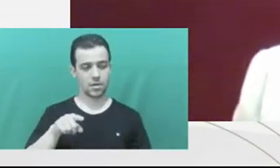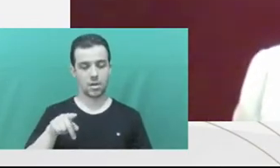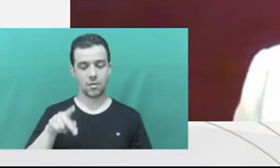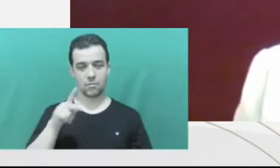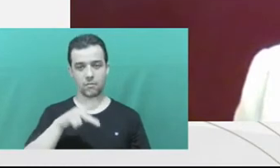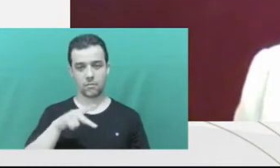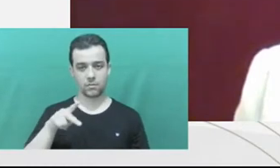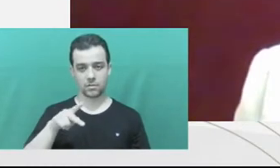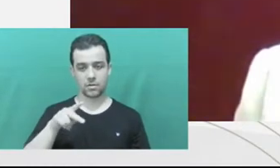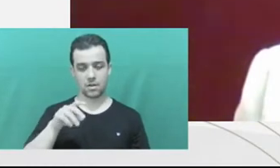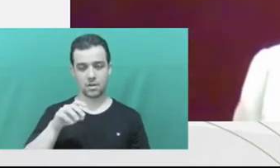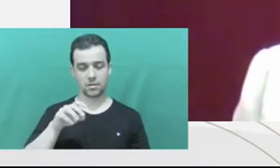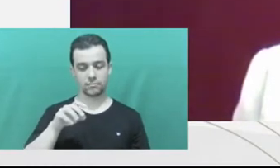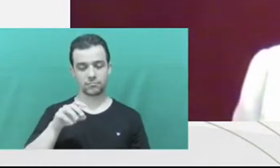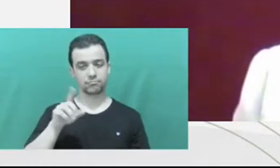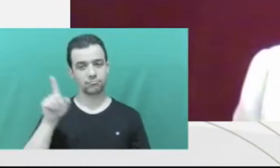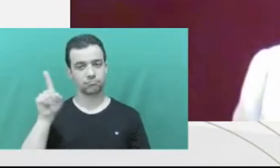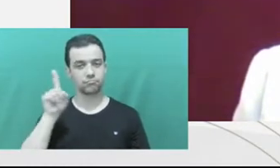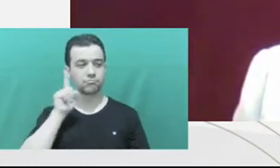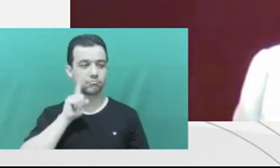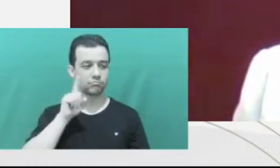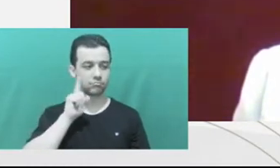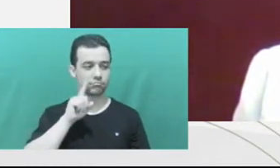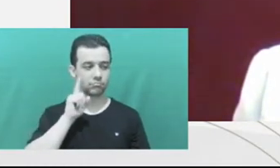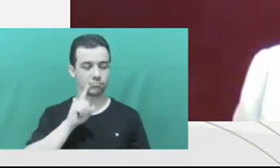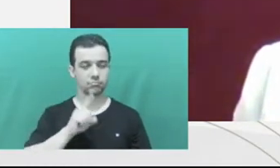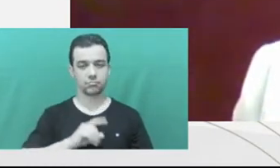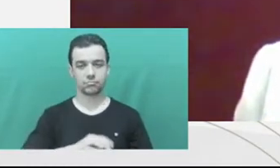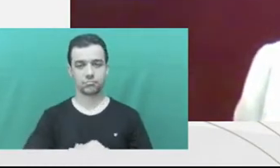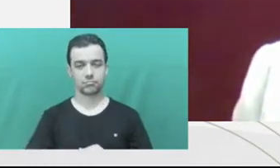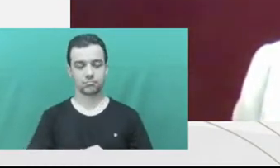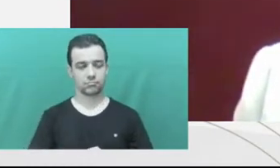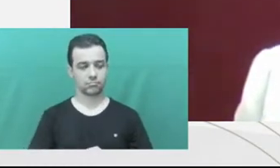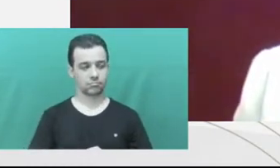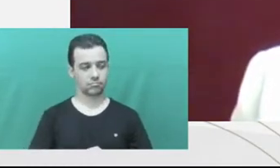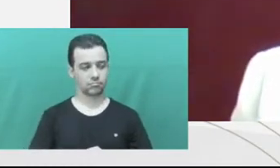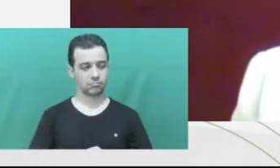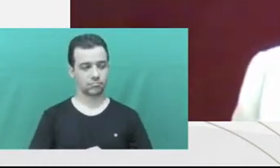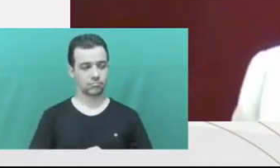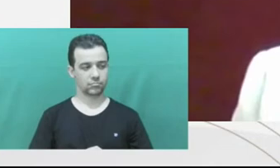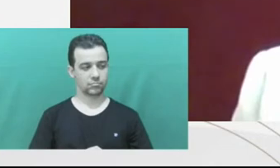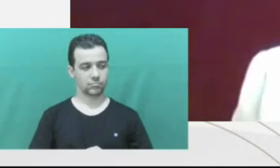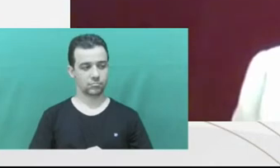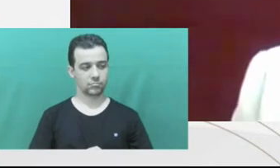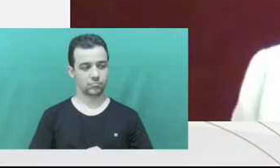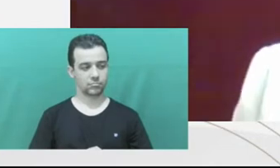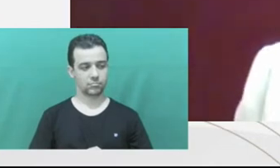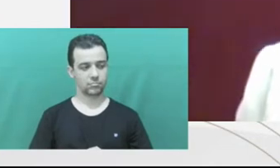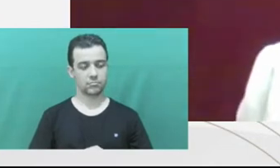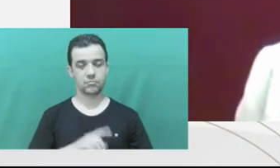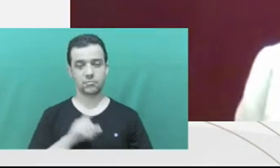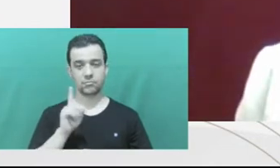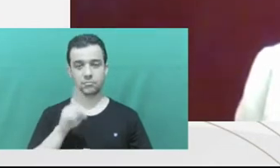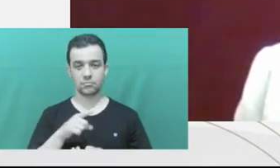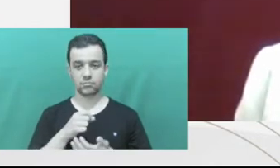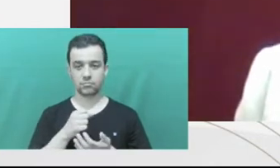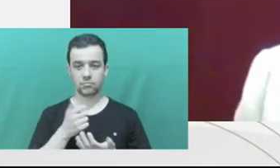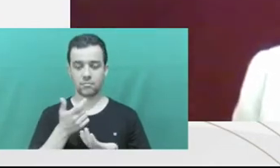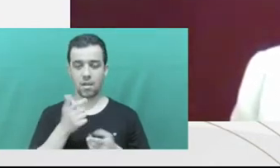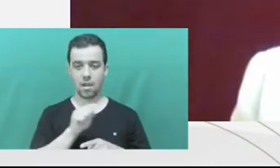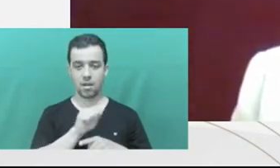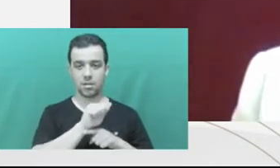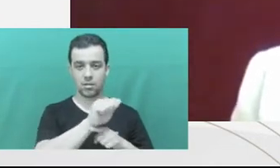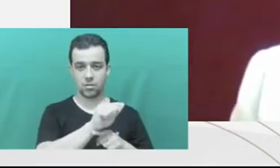formally. He works at Stanford Law School, Stanford Law School. He was